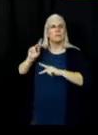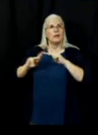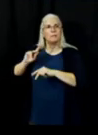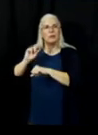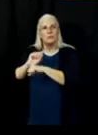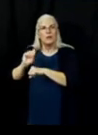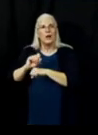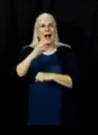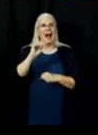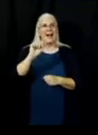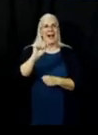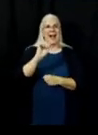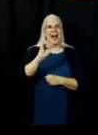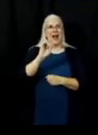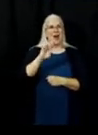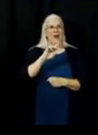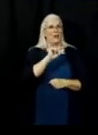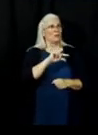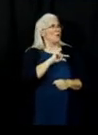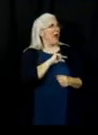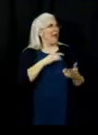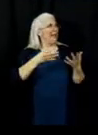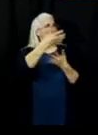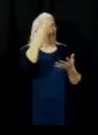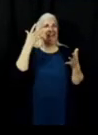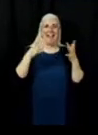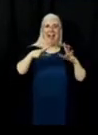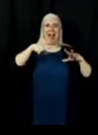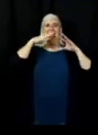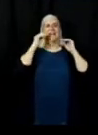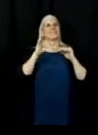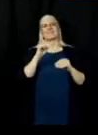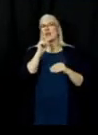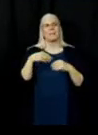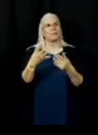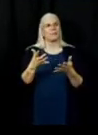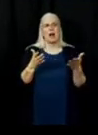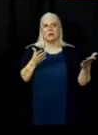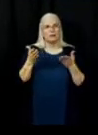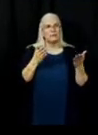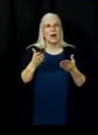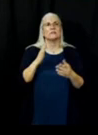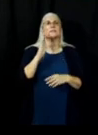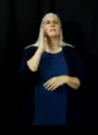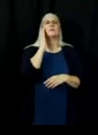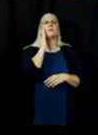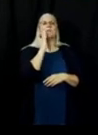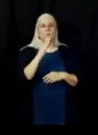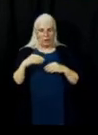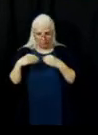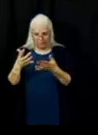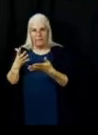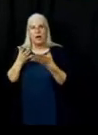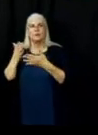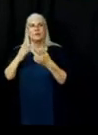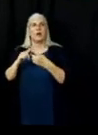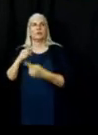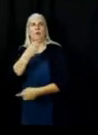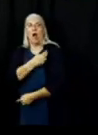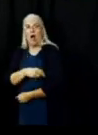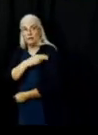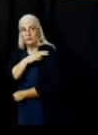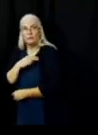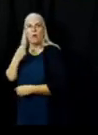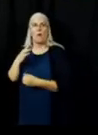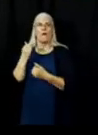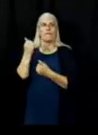service. They stated they will service the hospitals and fire camps. Arrangements have been made to open the Chester transfer site